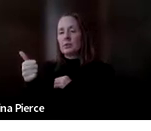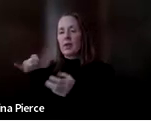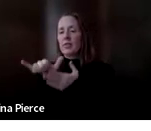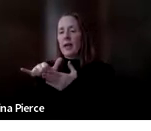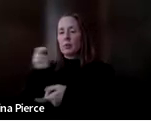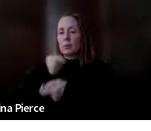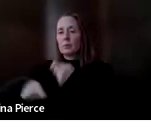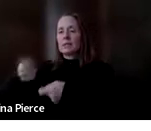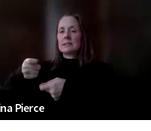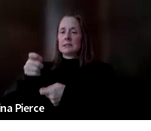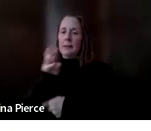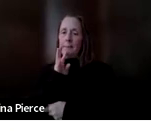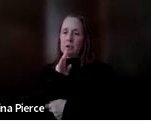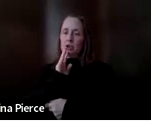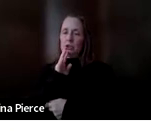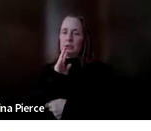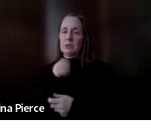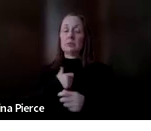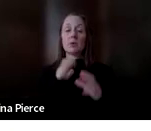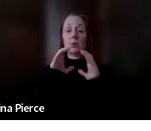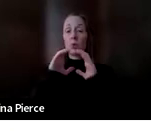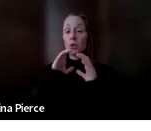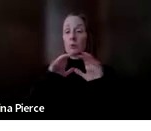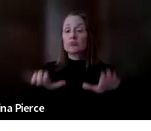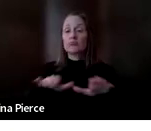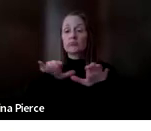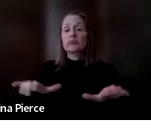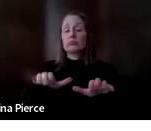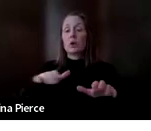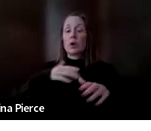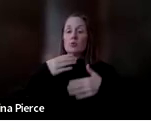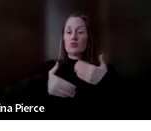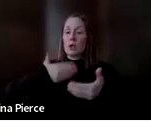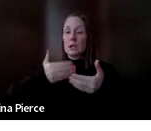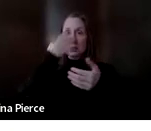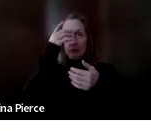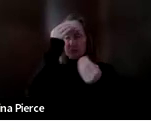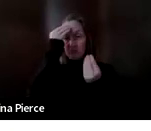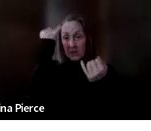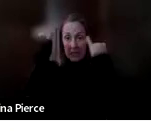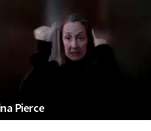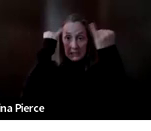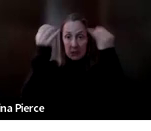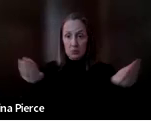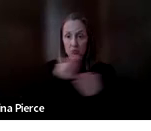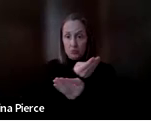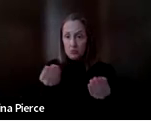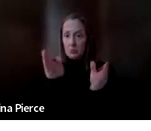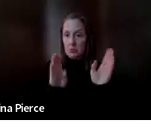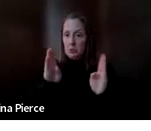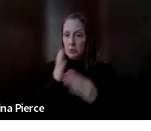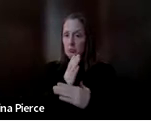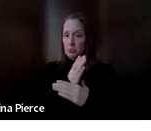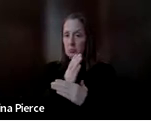of speech. Communication in general is the active process of exchanging ideas between two or more people. And then when we put